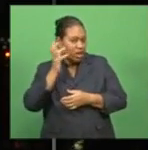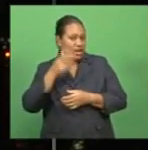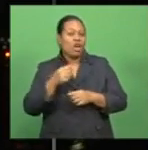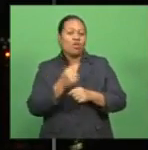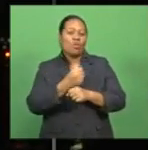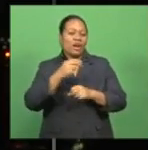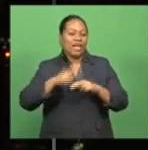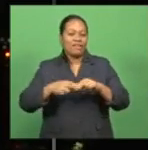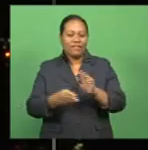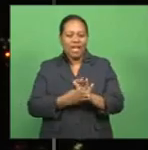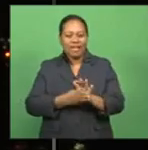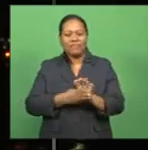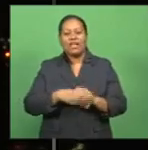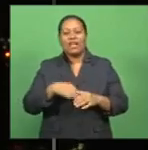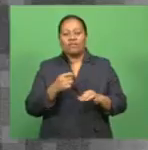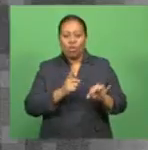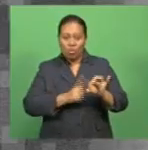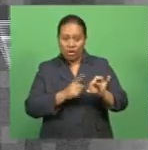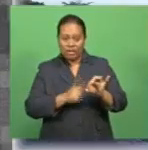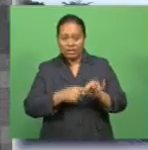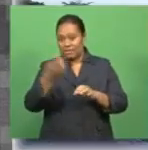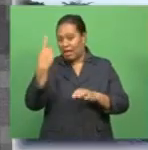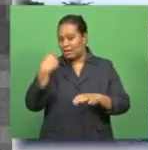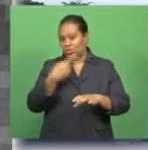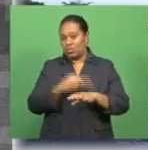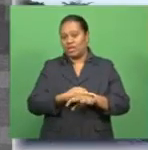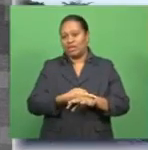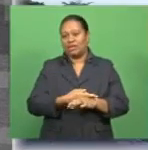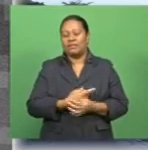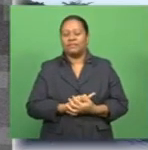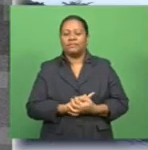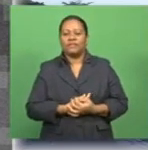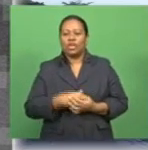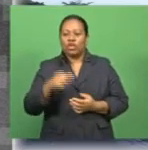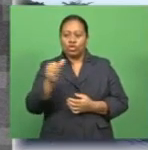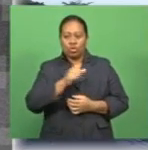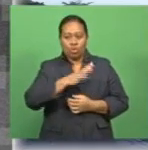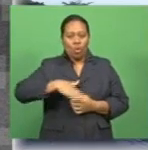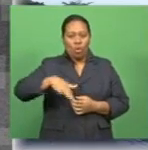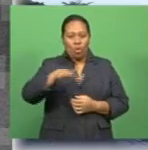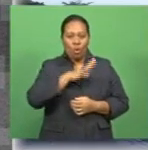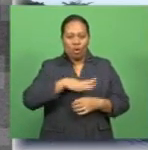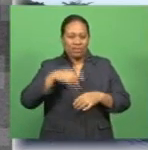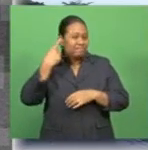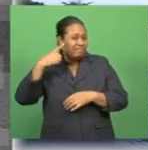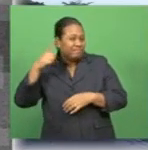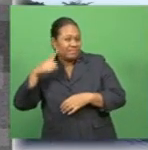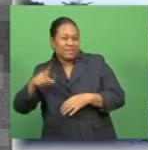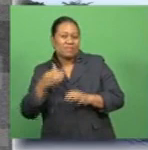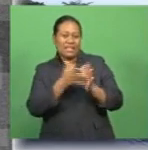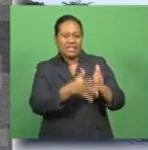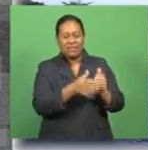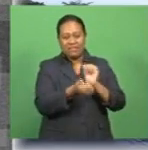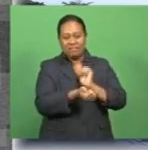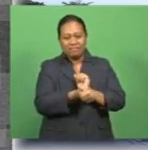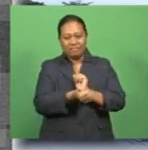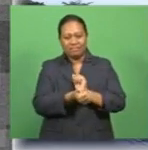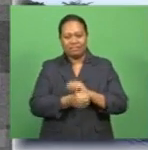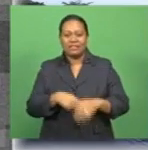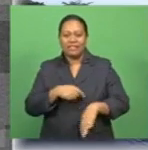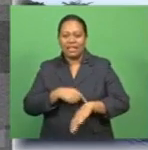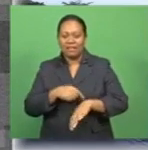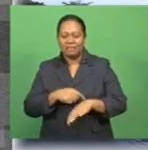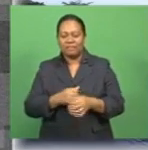GoldFM. Our poll question, last week we had asked, Should those caught breaching curfew be given mandatory jail time?